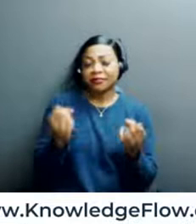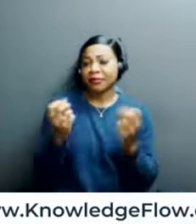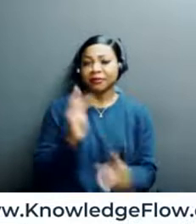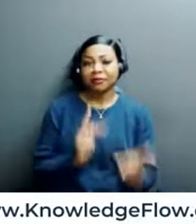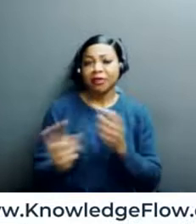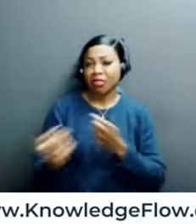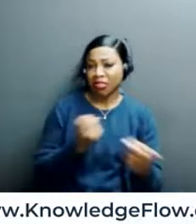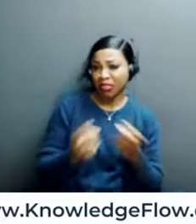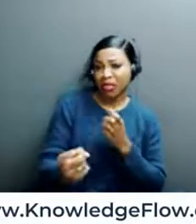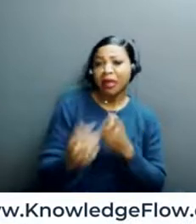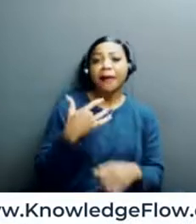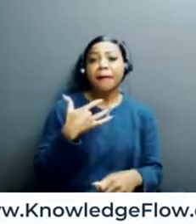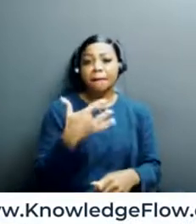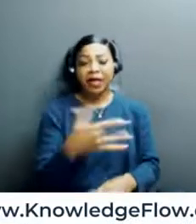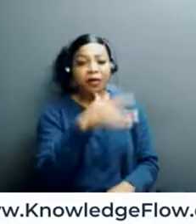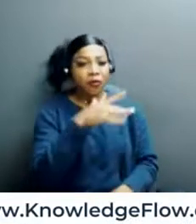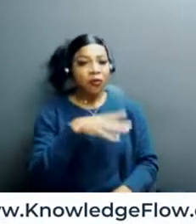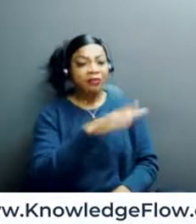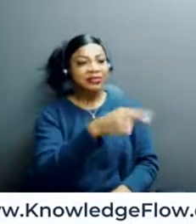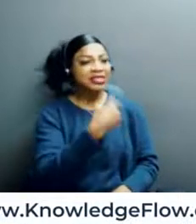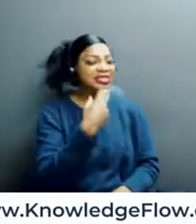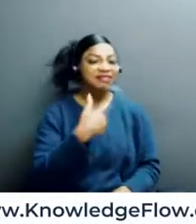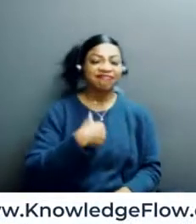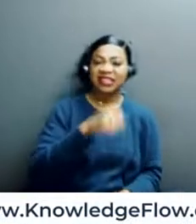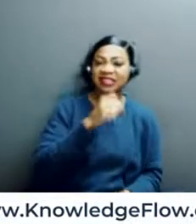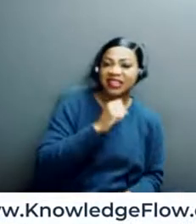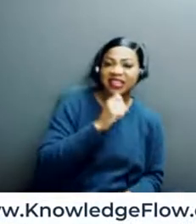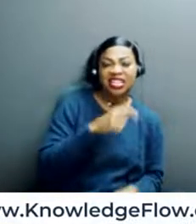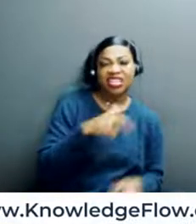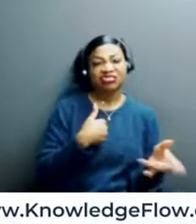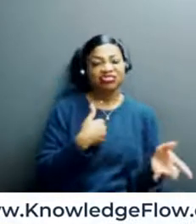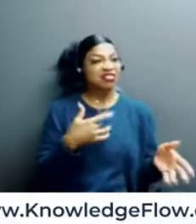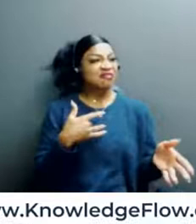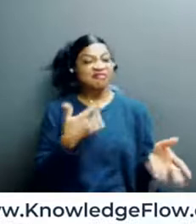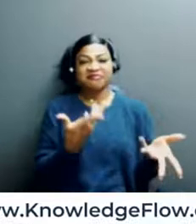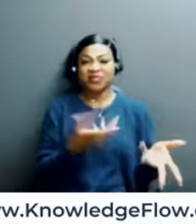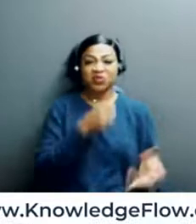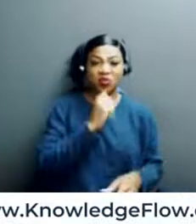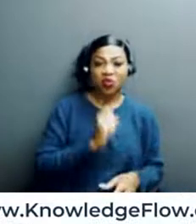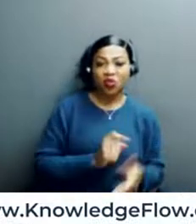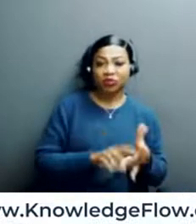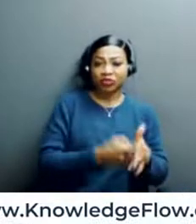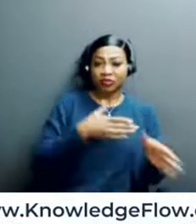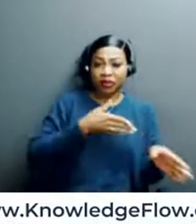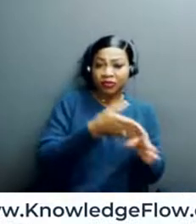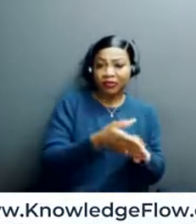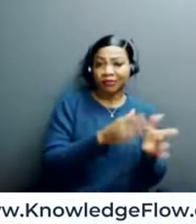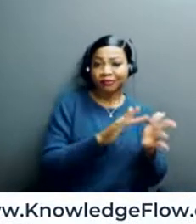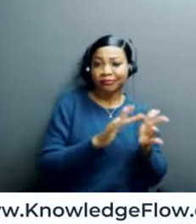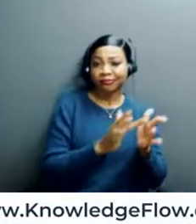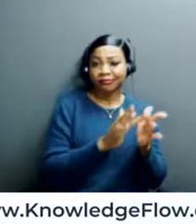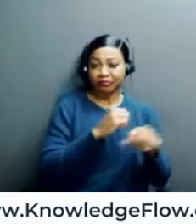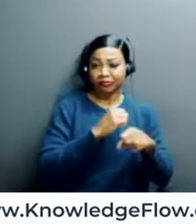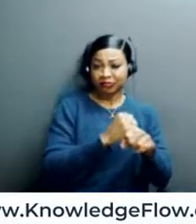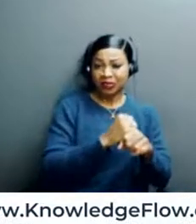hear it from men, but women will say, hey, I'm a certain age. Am I too old to start a career in cybersecurity? And I will say that some of these women are in their